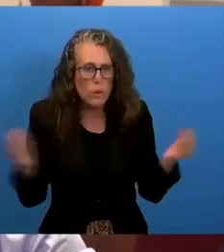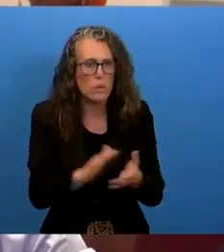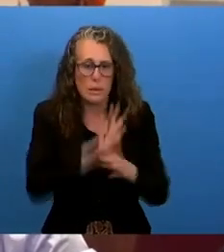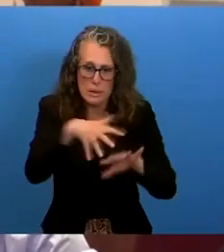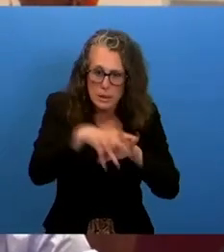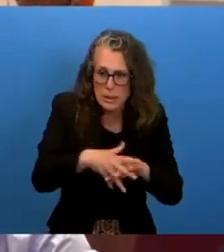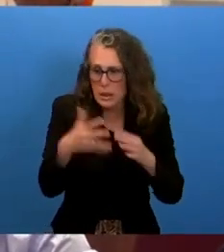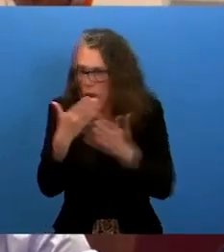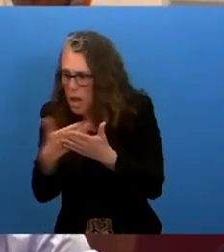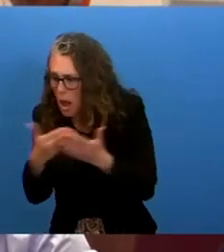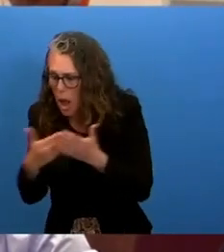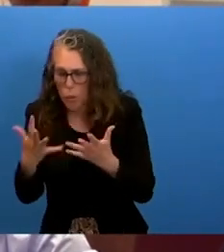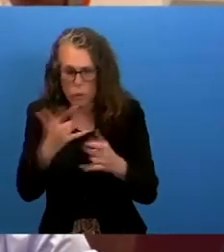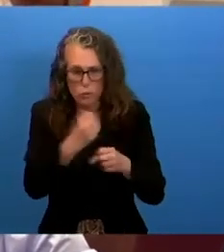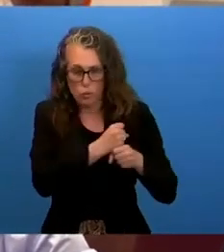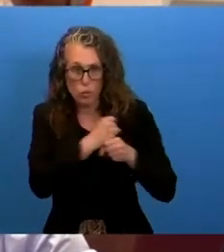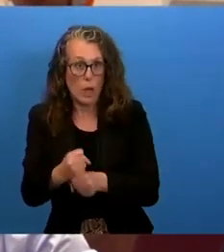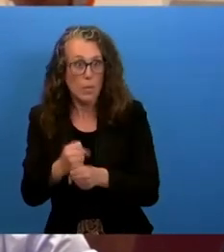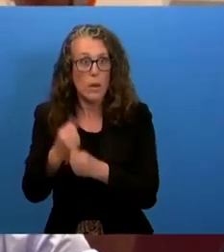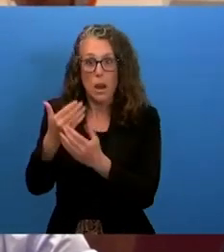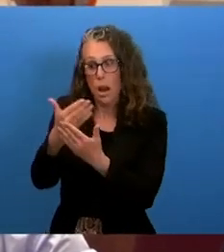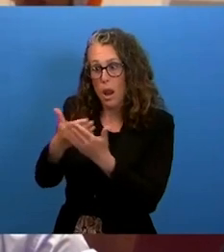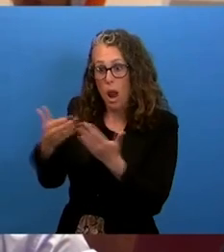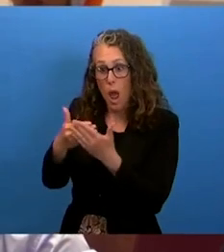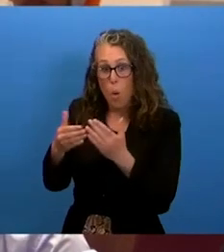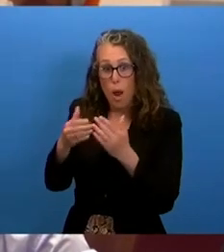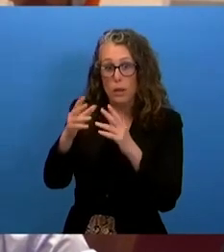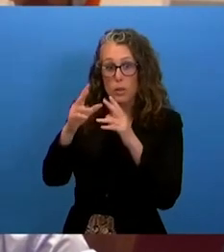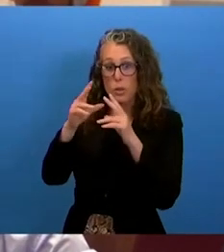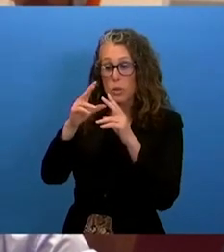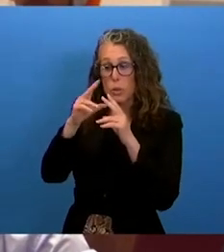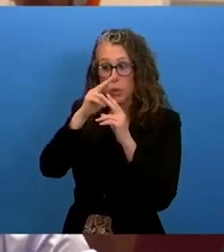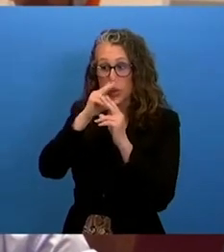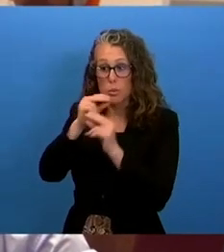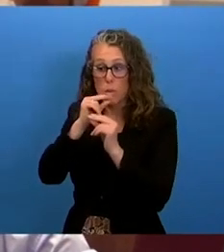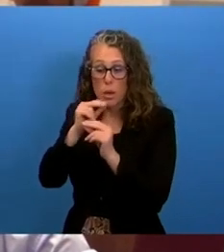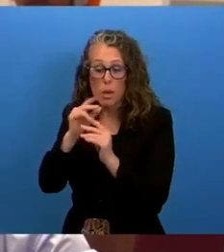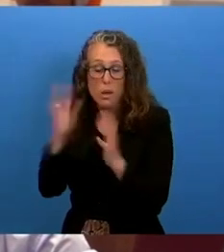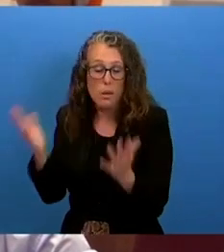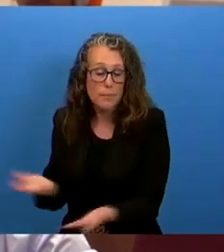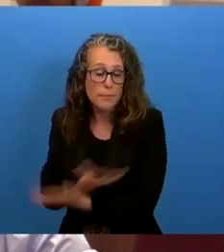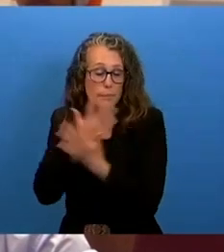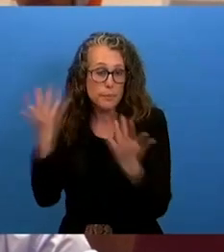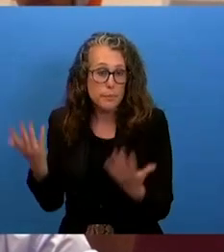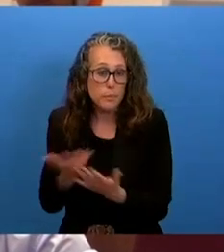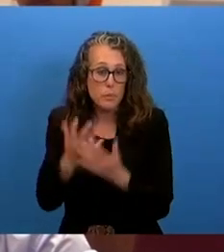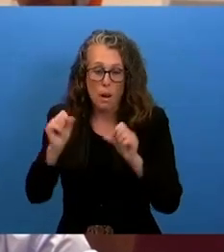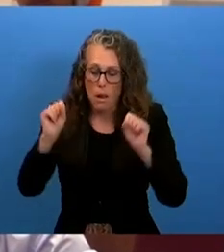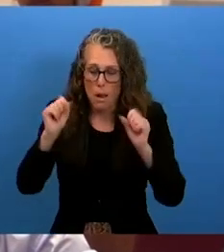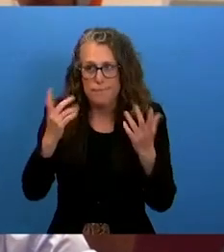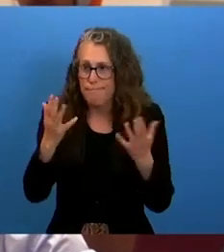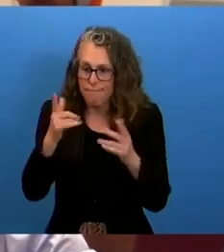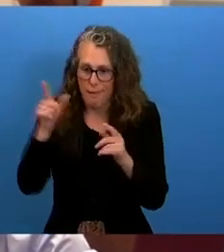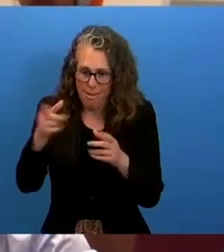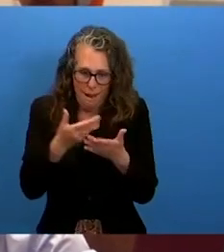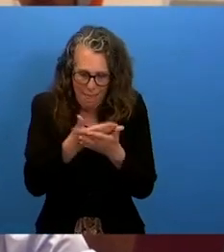only represent languages to speak or do they express the necessary links to our well